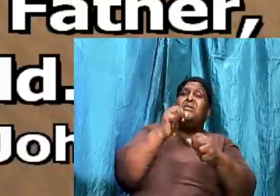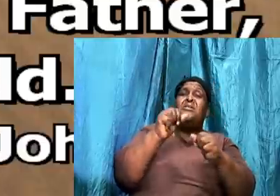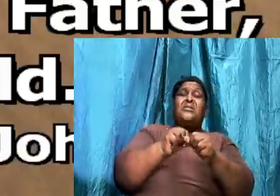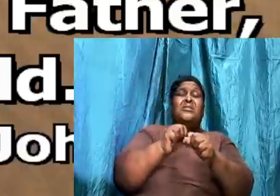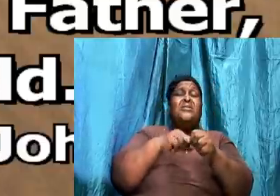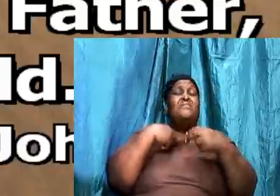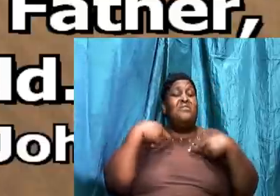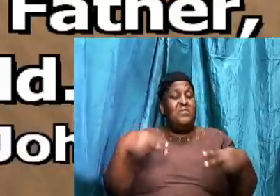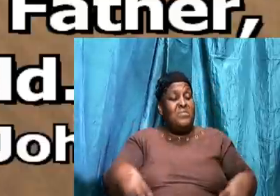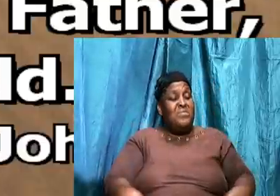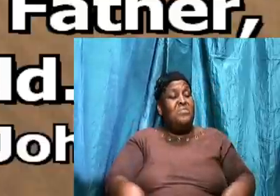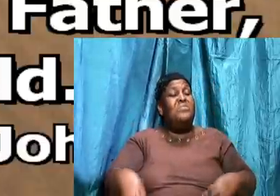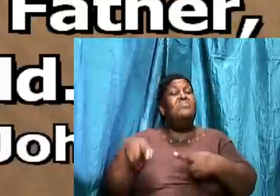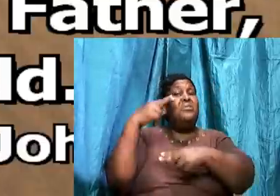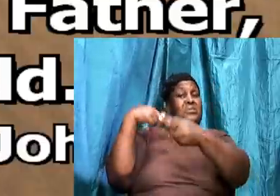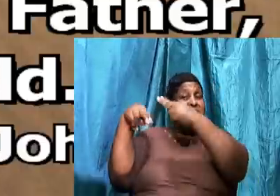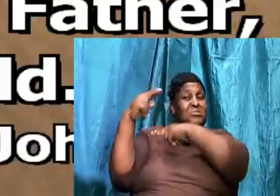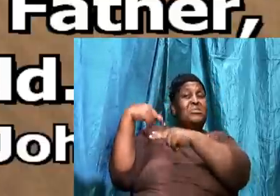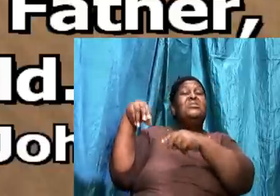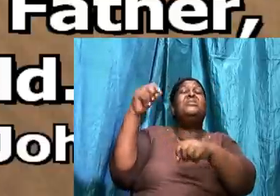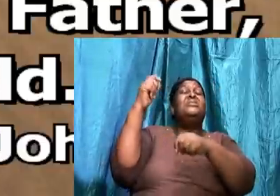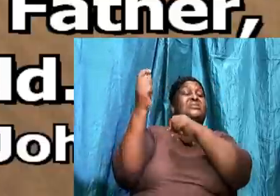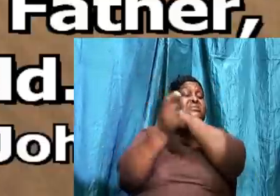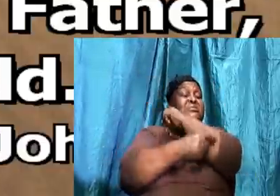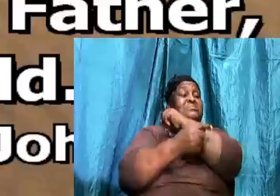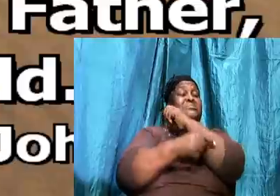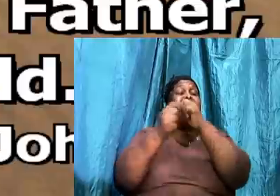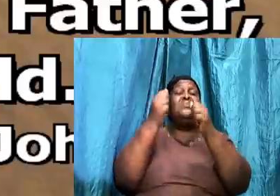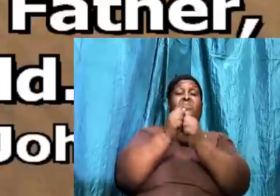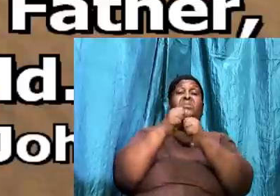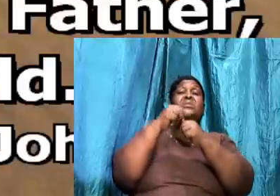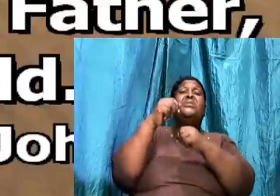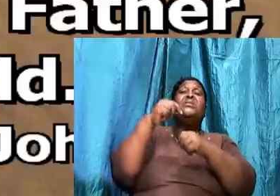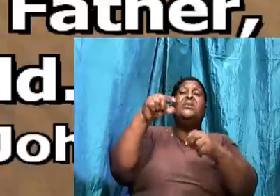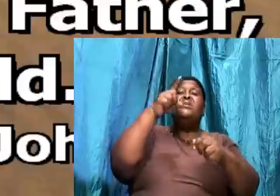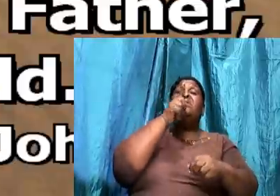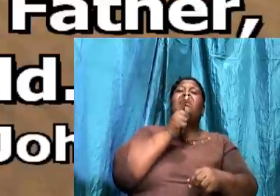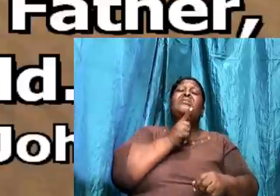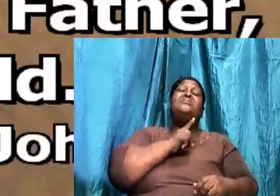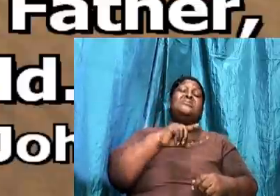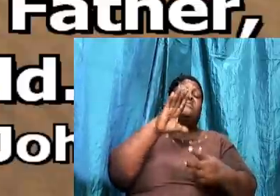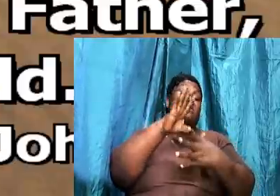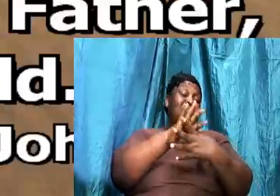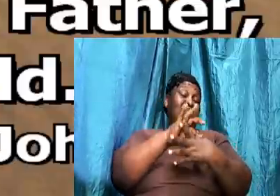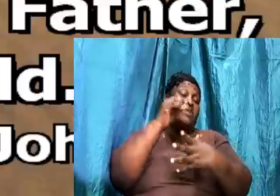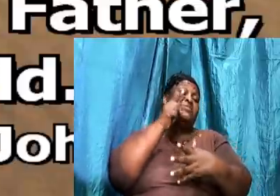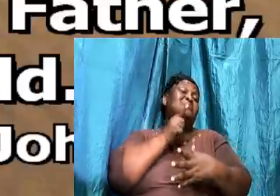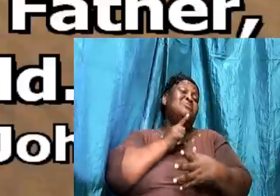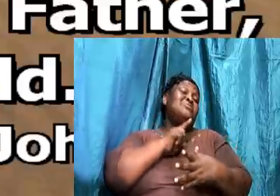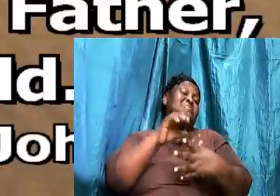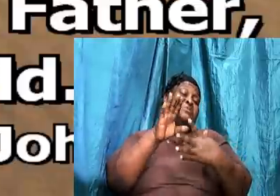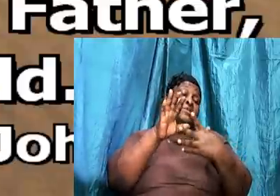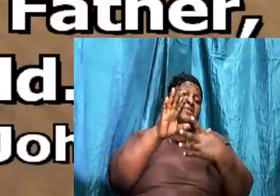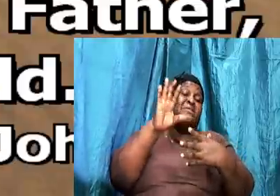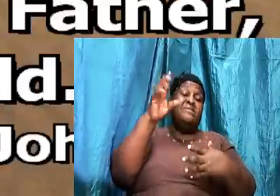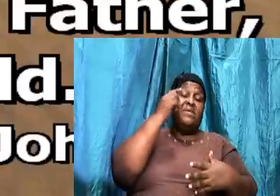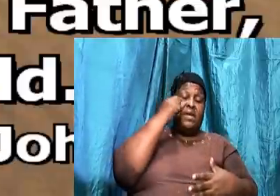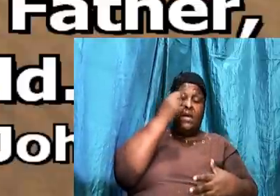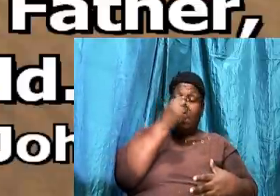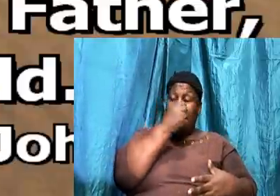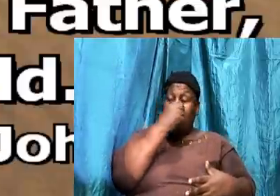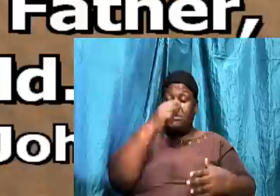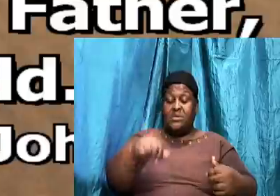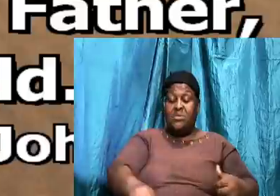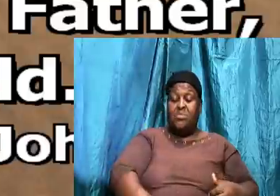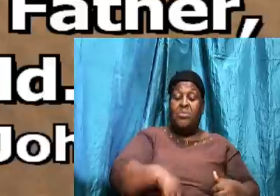history. Has been tempted. With the lust of the flesh. The lust of the eyes. And the pride of life. It